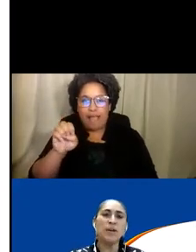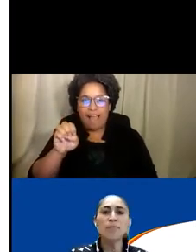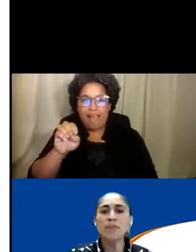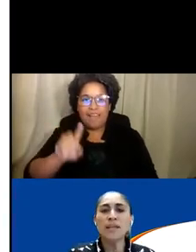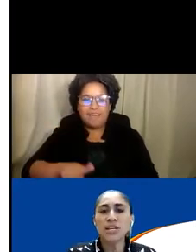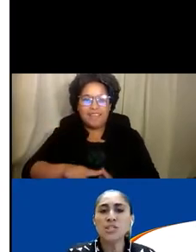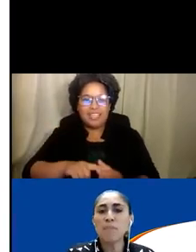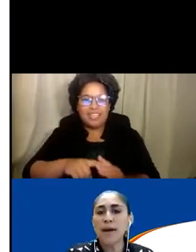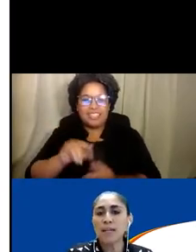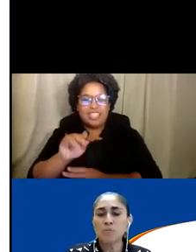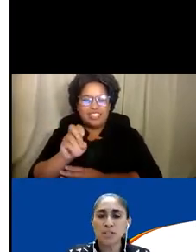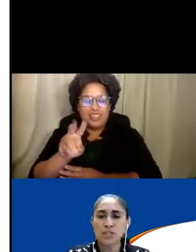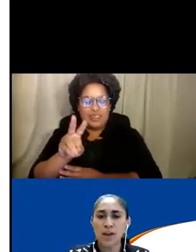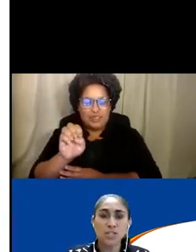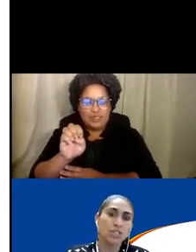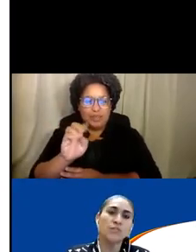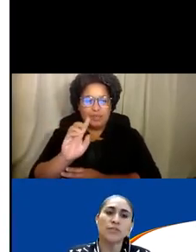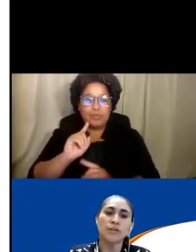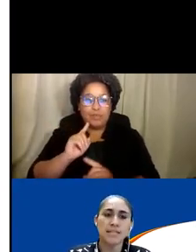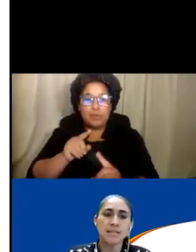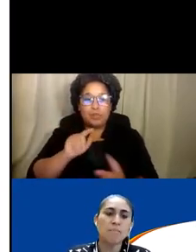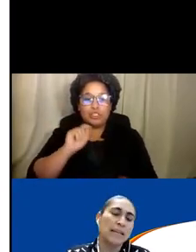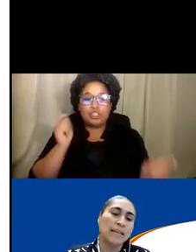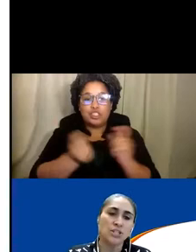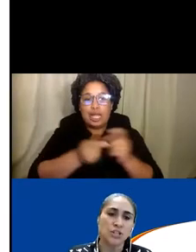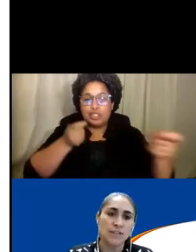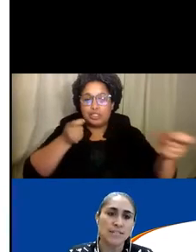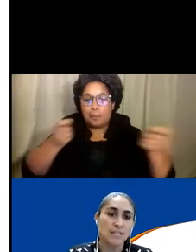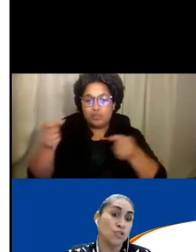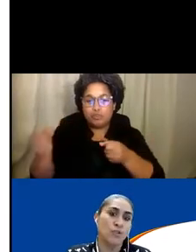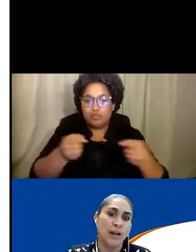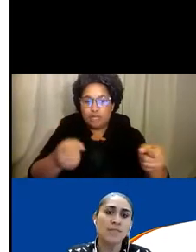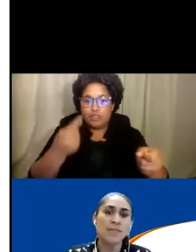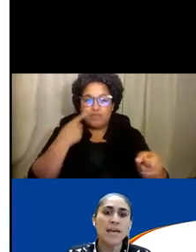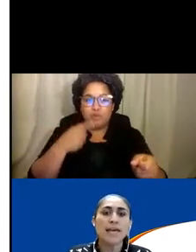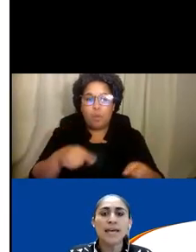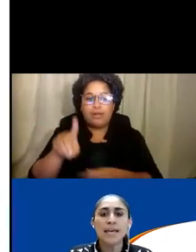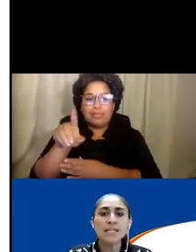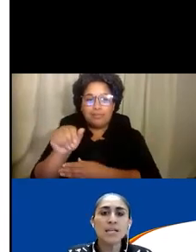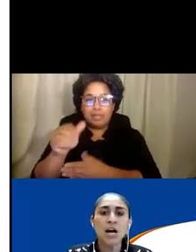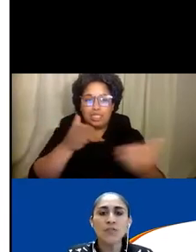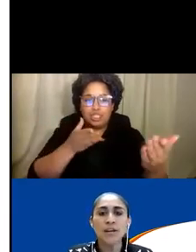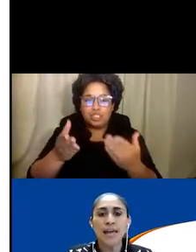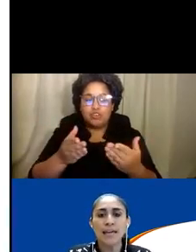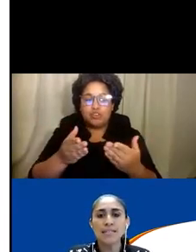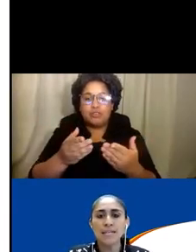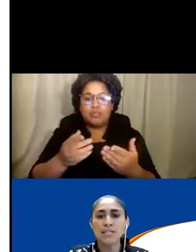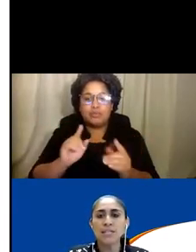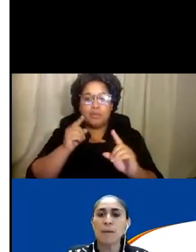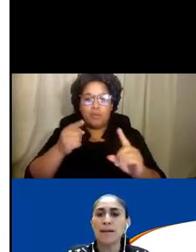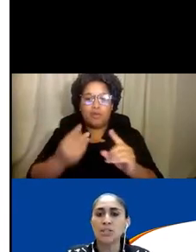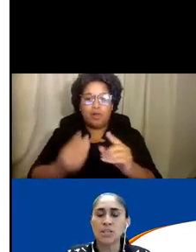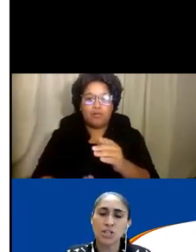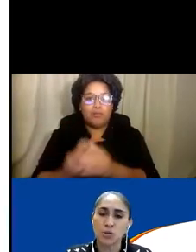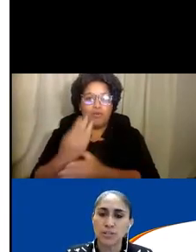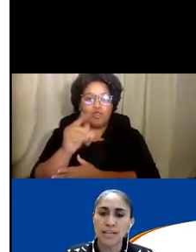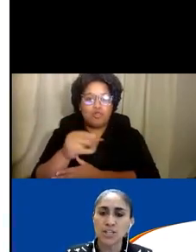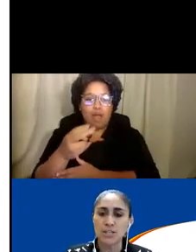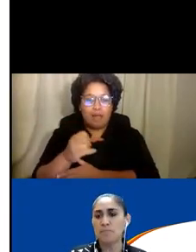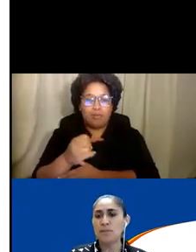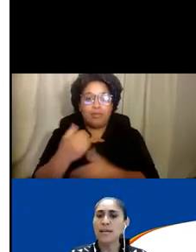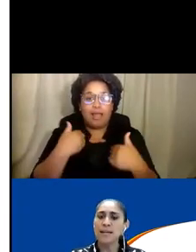Today's webinar, Change Management Strategies for Disability Services to TRIBE, is offering ASL in Spanish